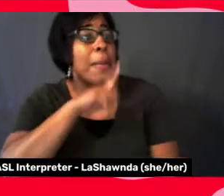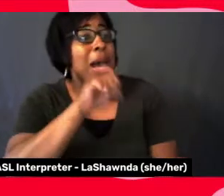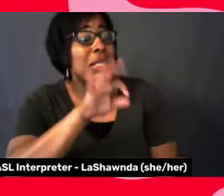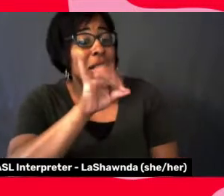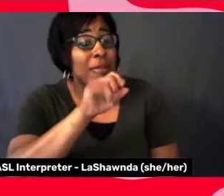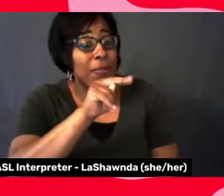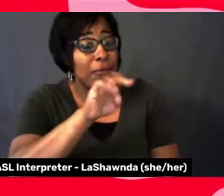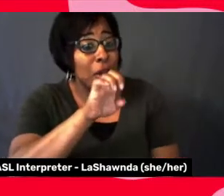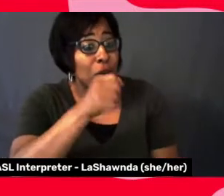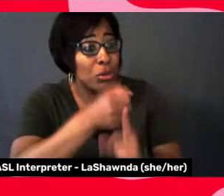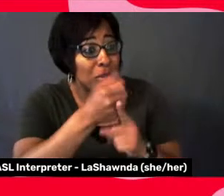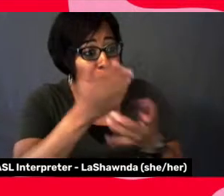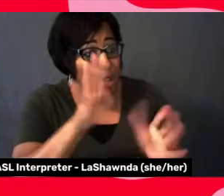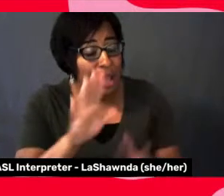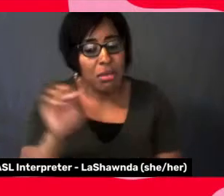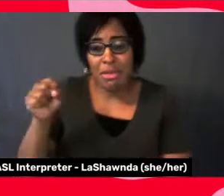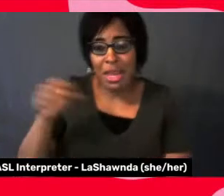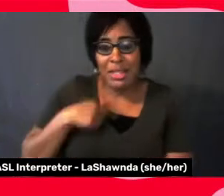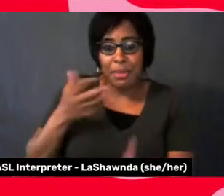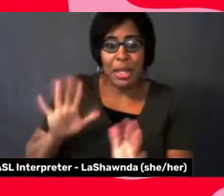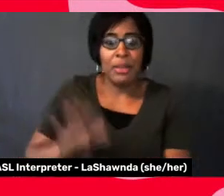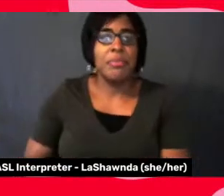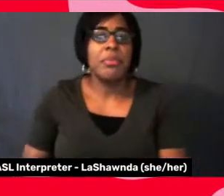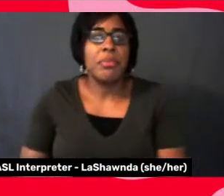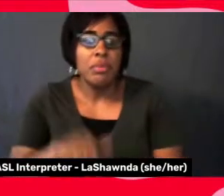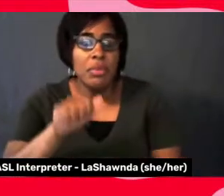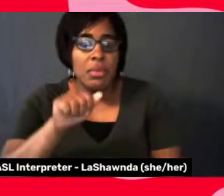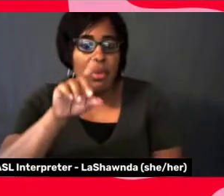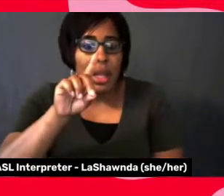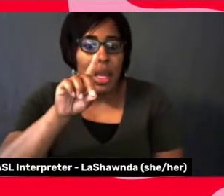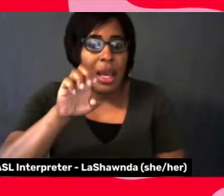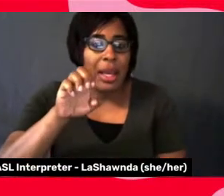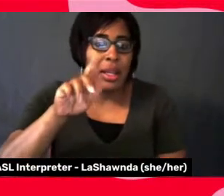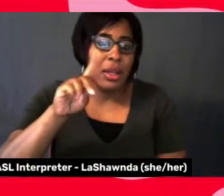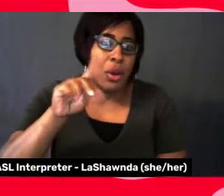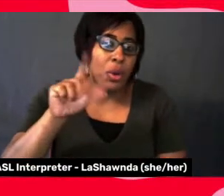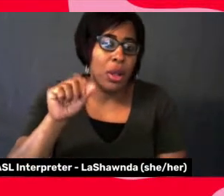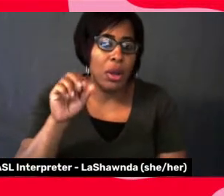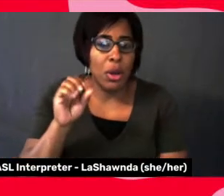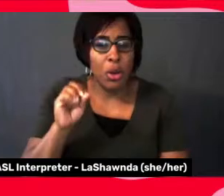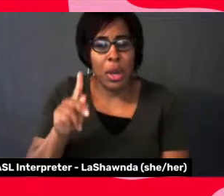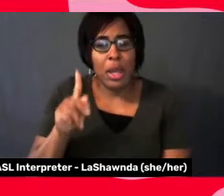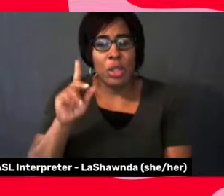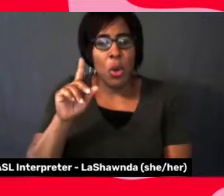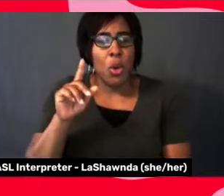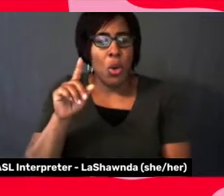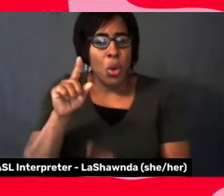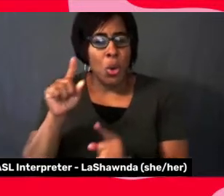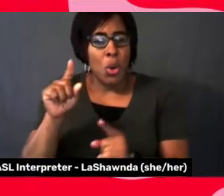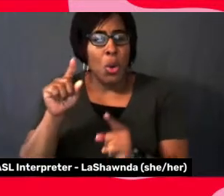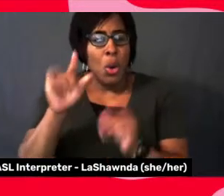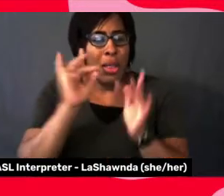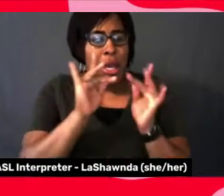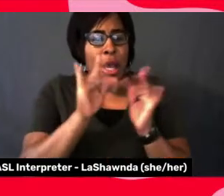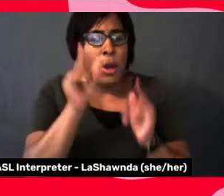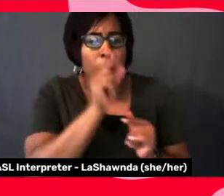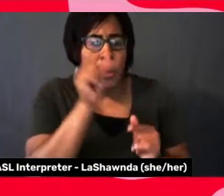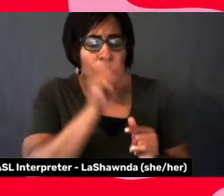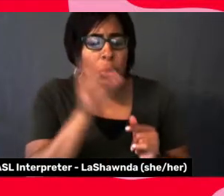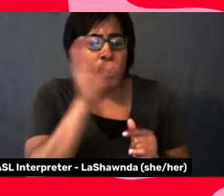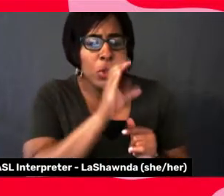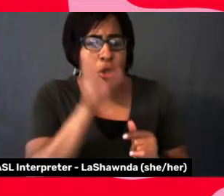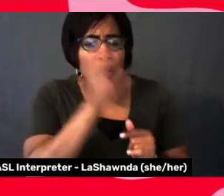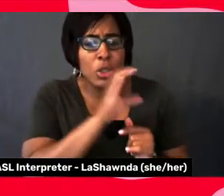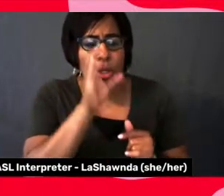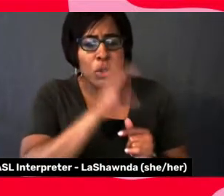Yes, I'm done. Okay. Go on the internet, whoever, and I can't remember the woman that wrote this and find the poem. The strong